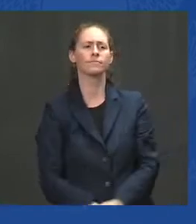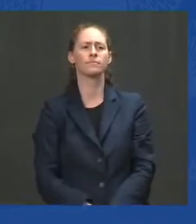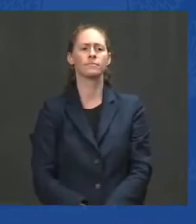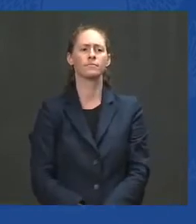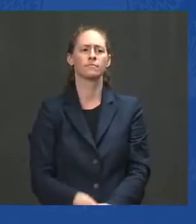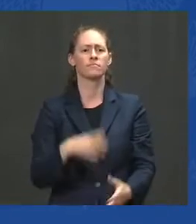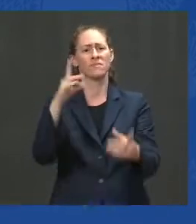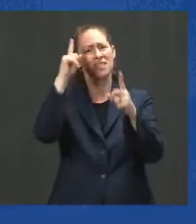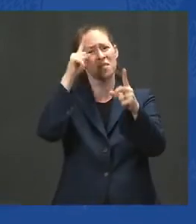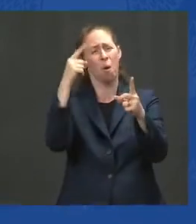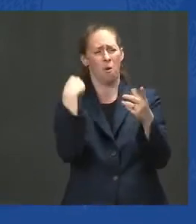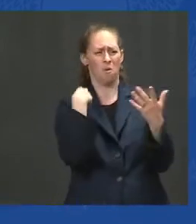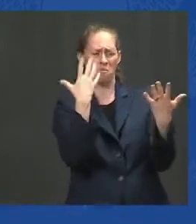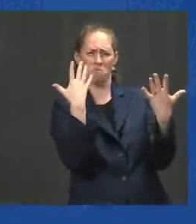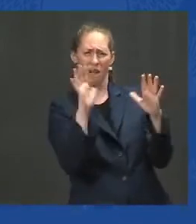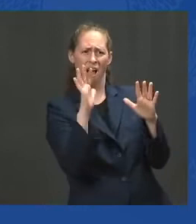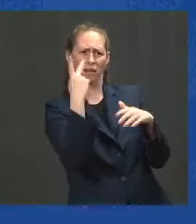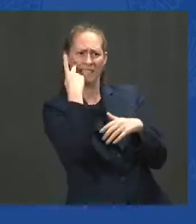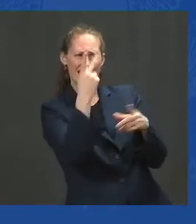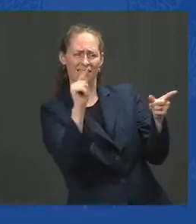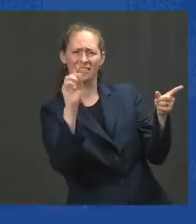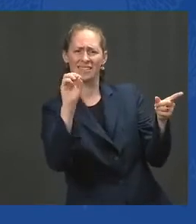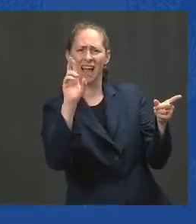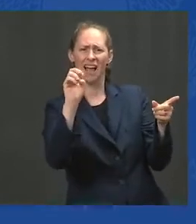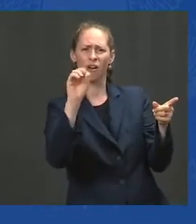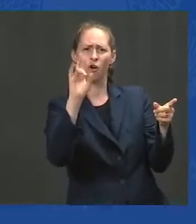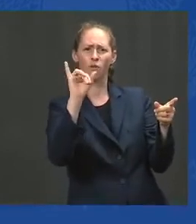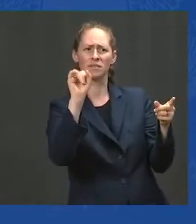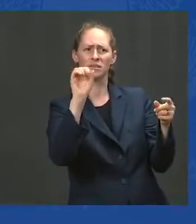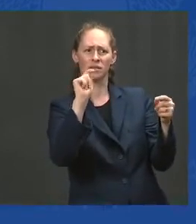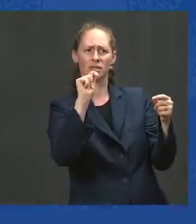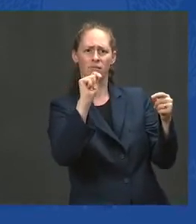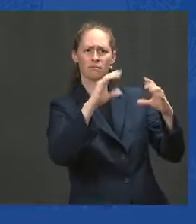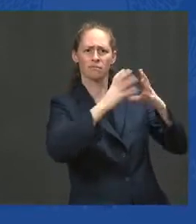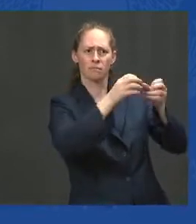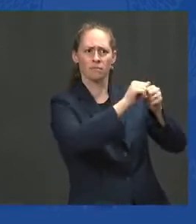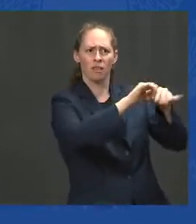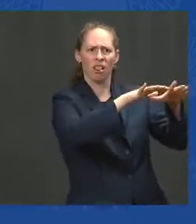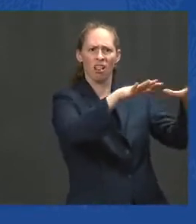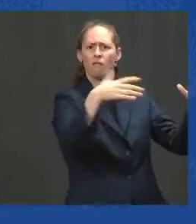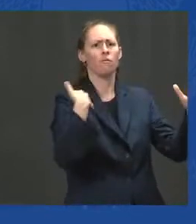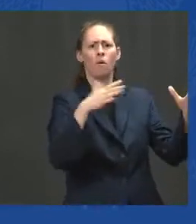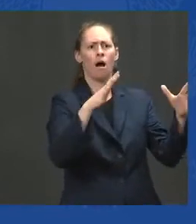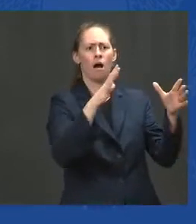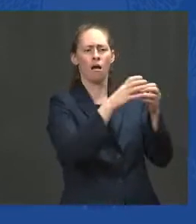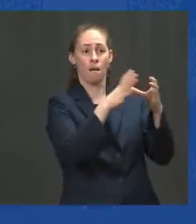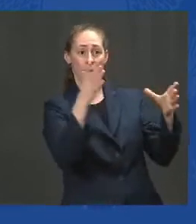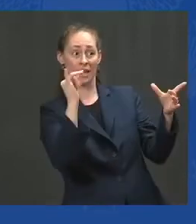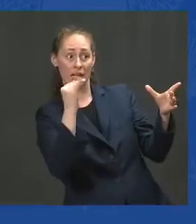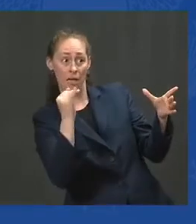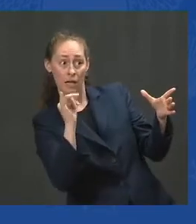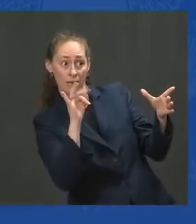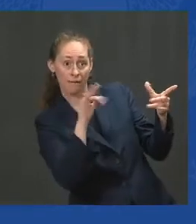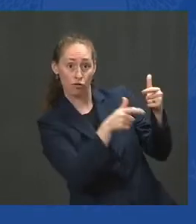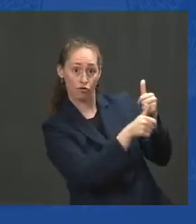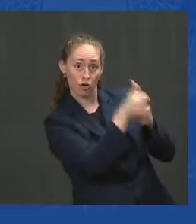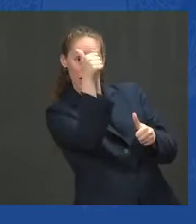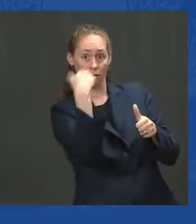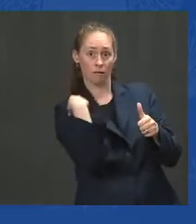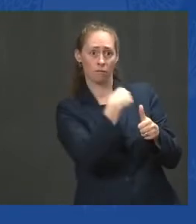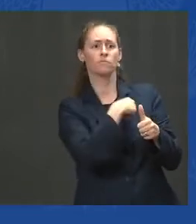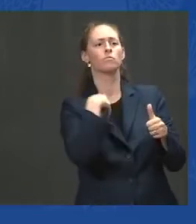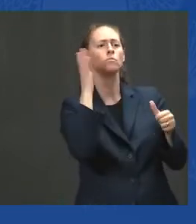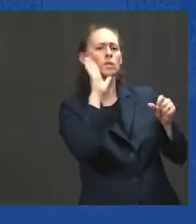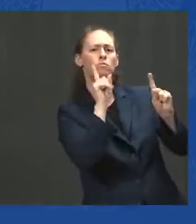our eyes firmly fixed on the direct threats to the United States and the region, and act quickly and decisively if needed.